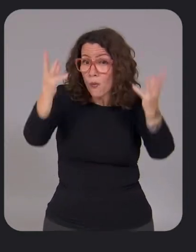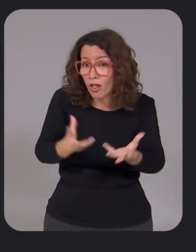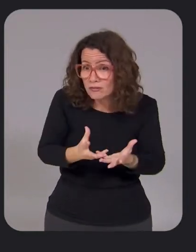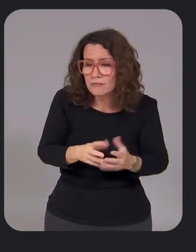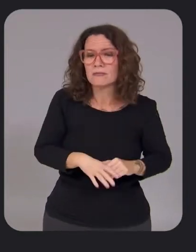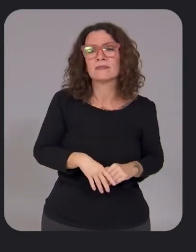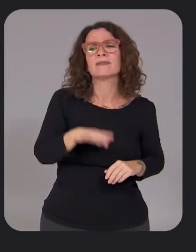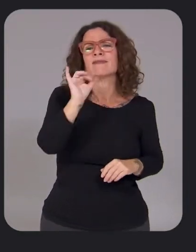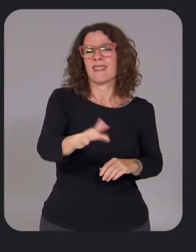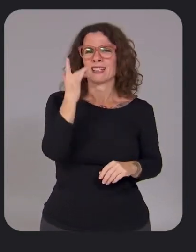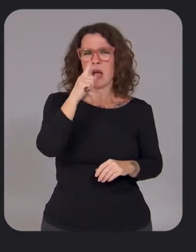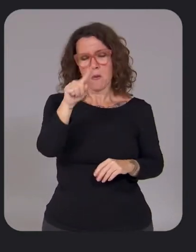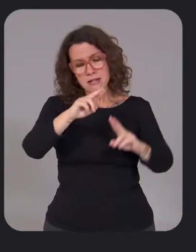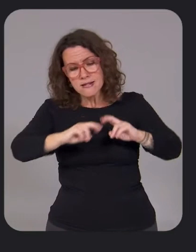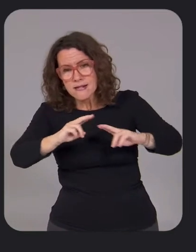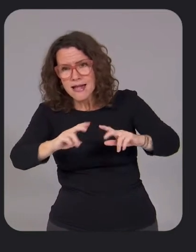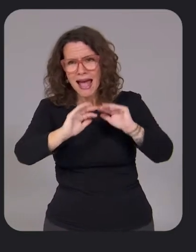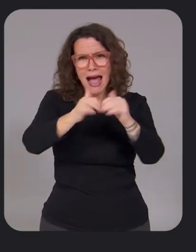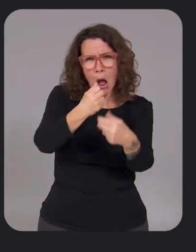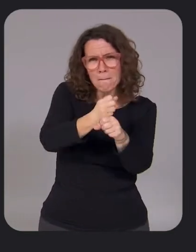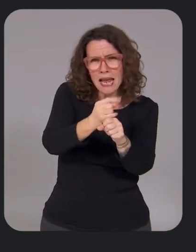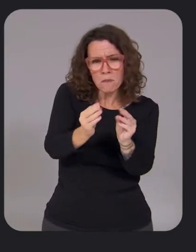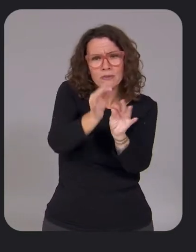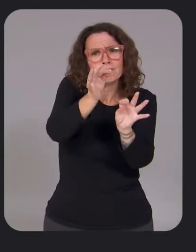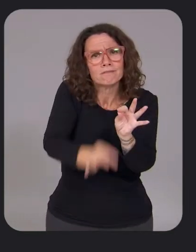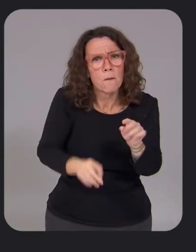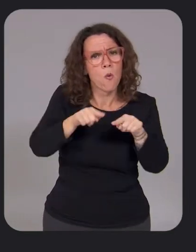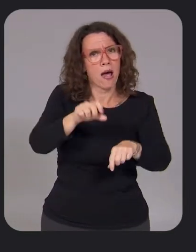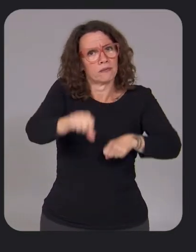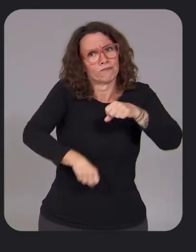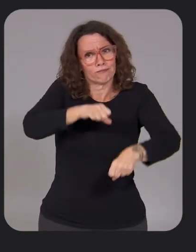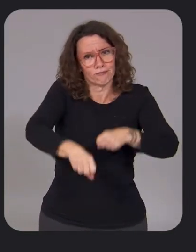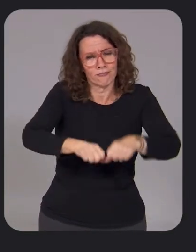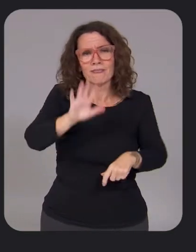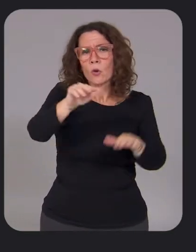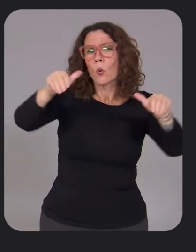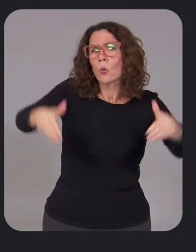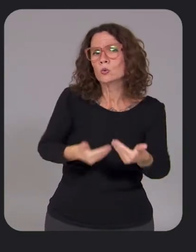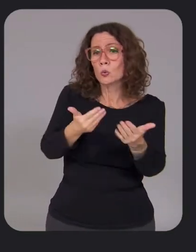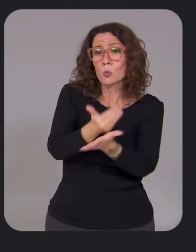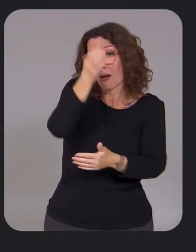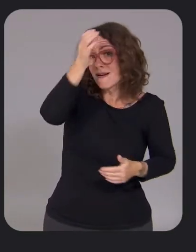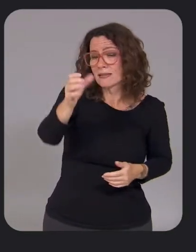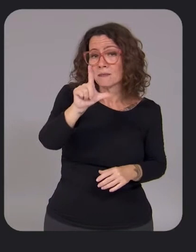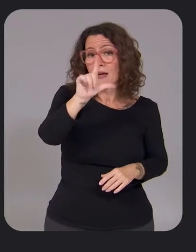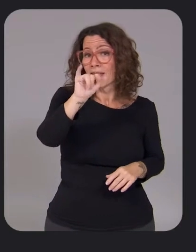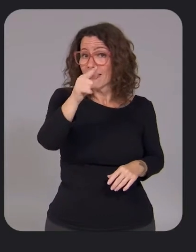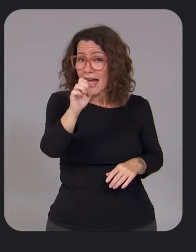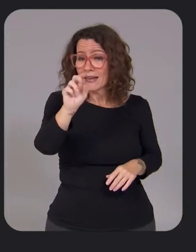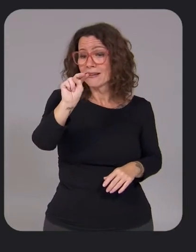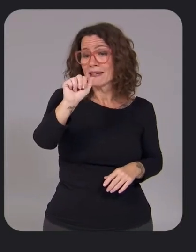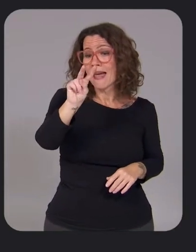than ever to get around on two wheels. First we're introducing a feature called light navigation. A way for cyclists to see important